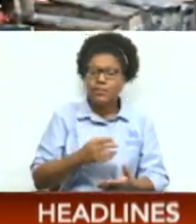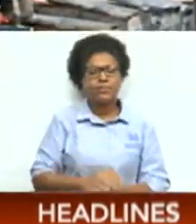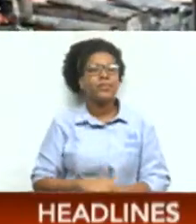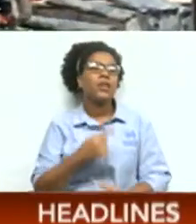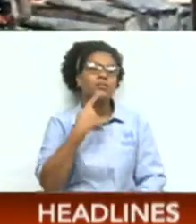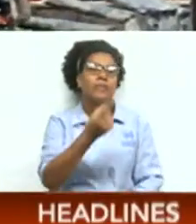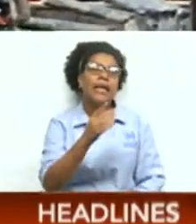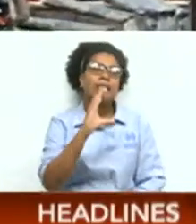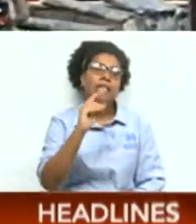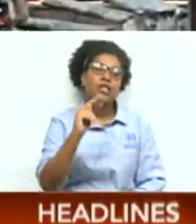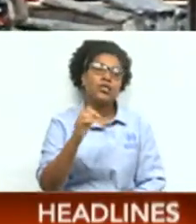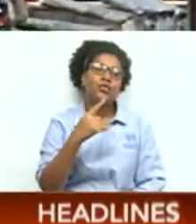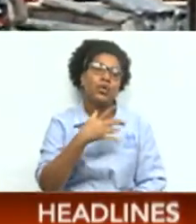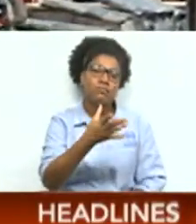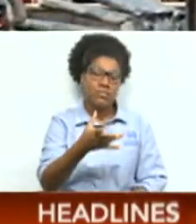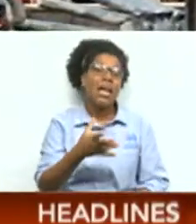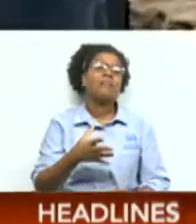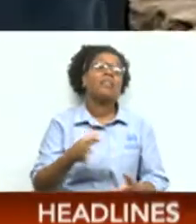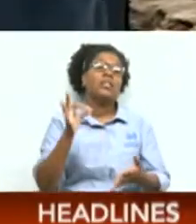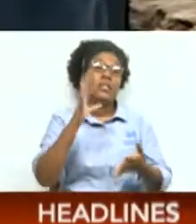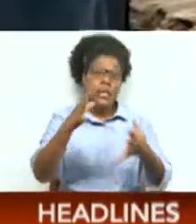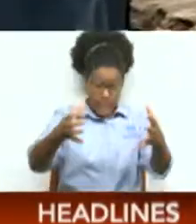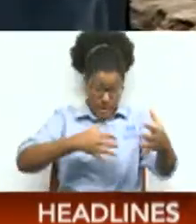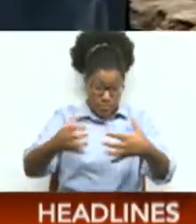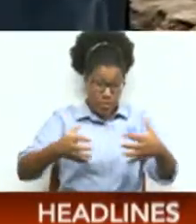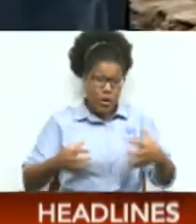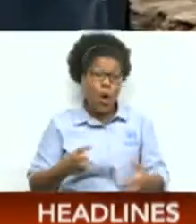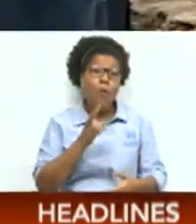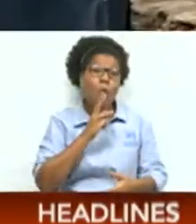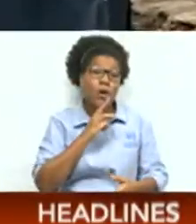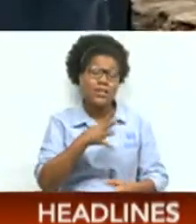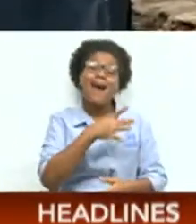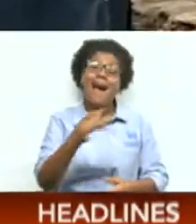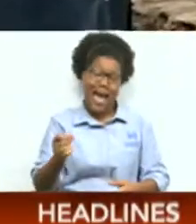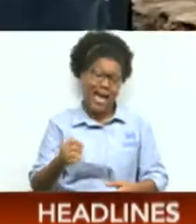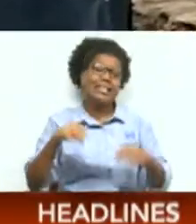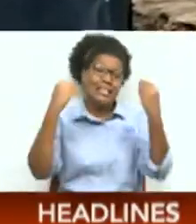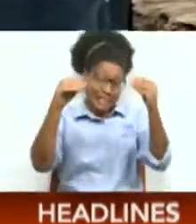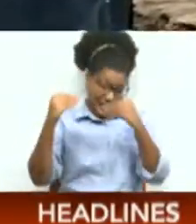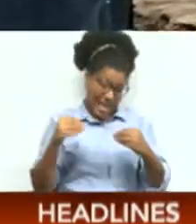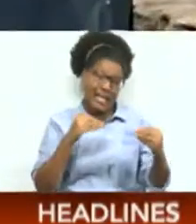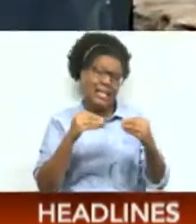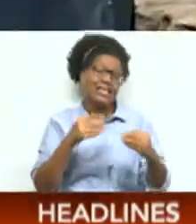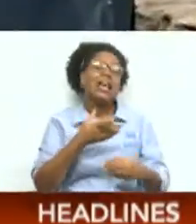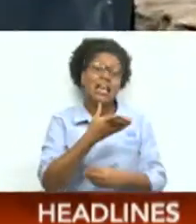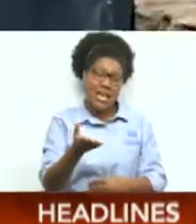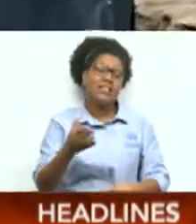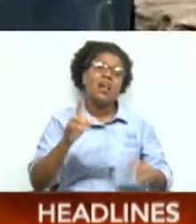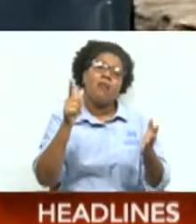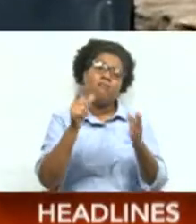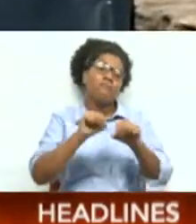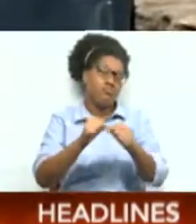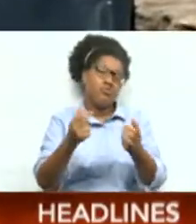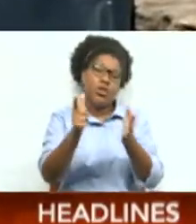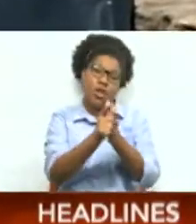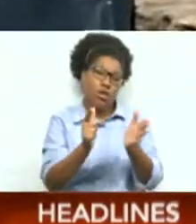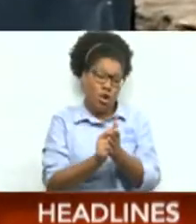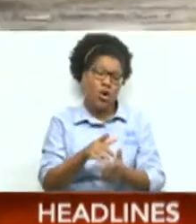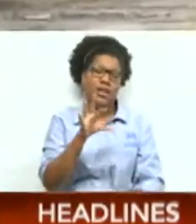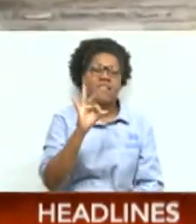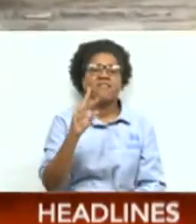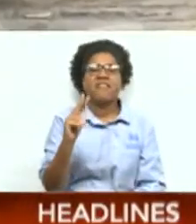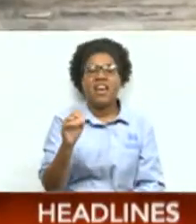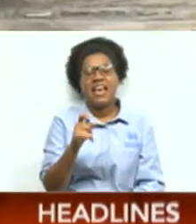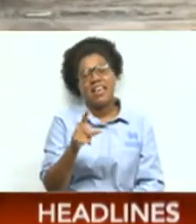that accumulating Wasser's water and its sails is an offense. The fine is $75, which Gonzalez agreed